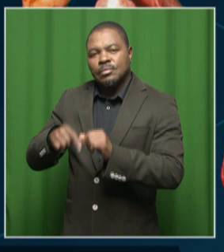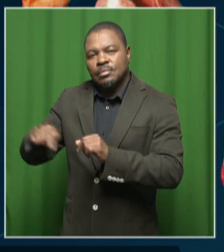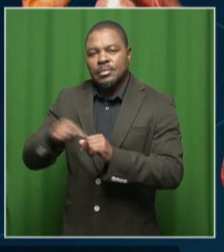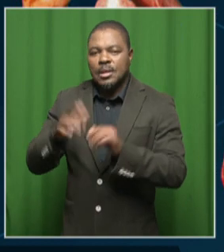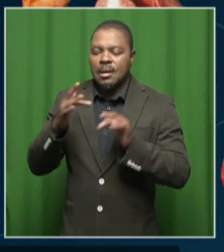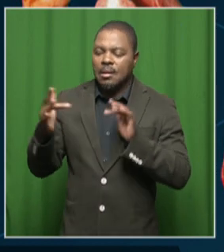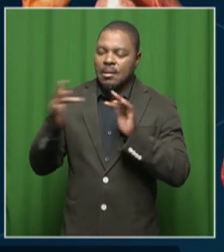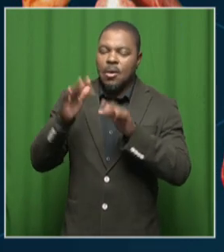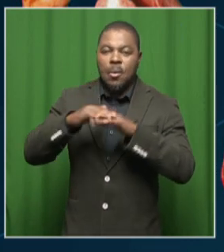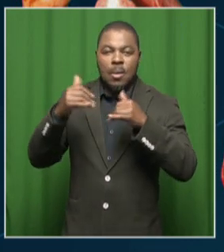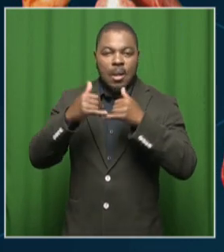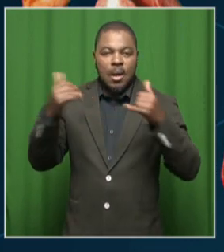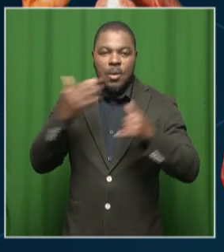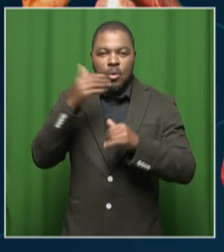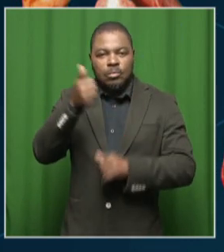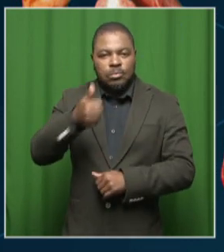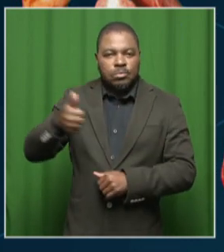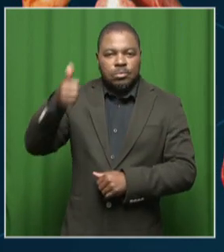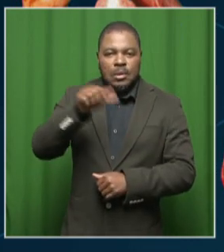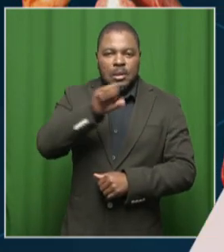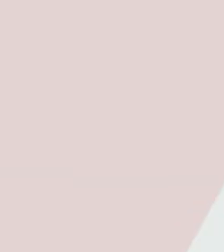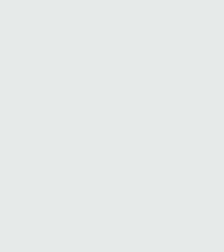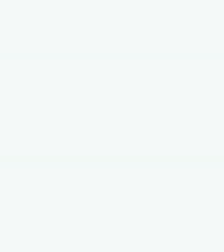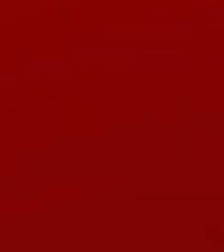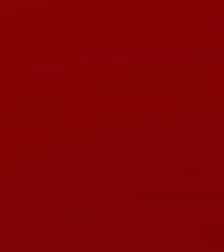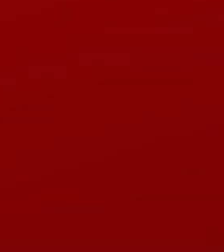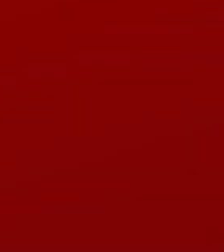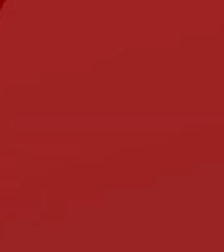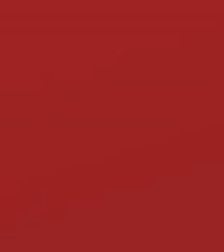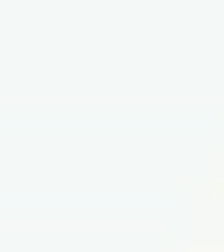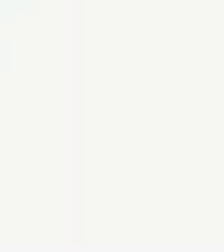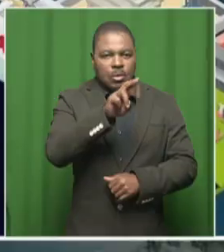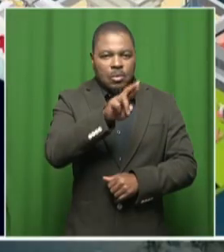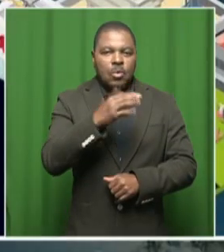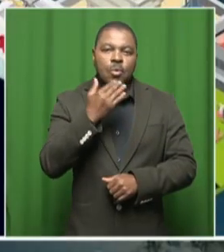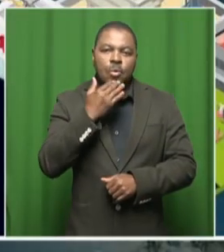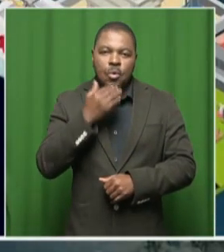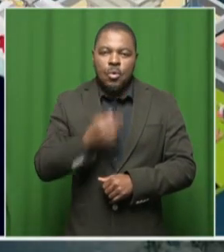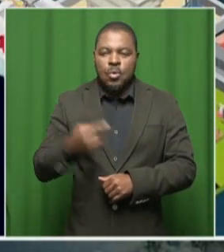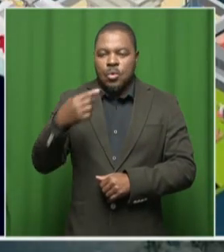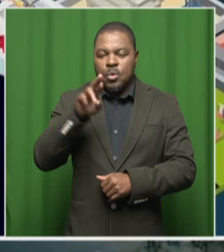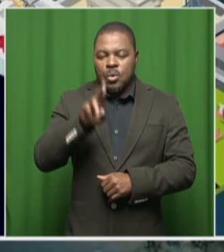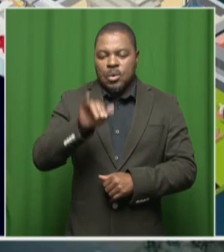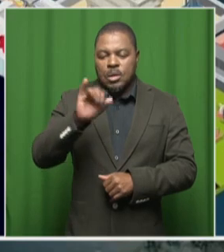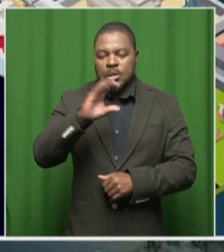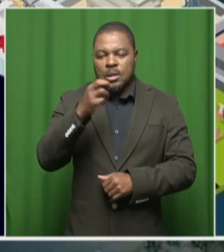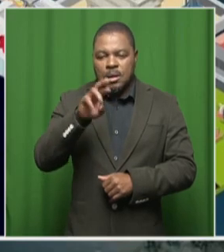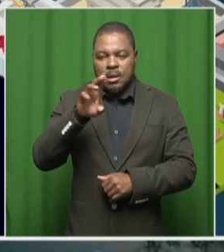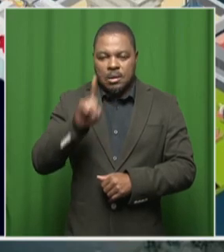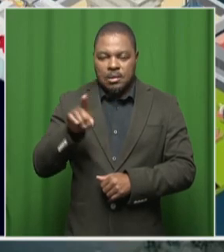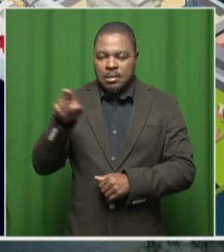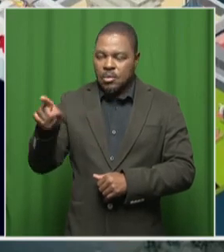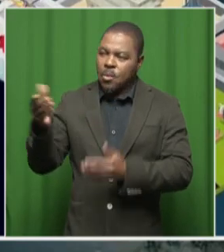virtually to discuss this is the Chief Instigator at STEMulator, Richard Gunderson. Very good morning to you, Richard. Thanks for joining us. Welcome.